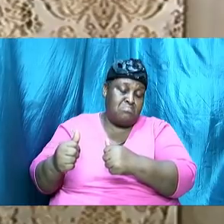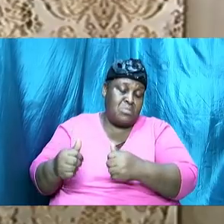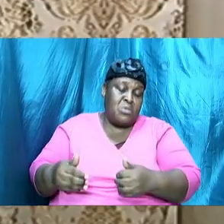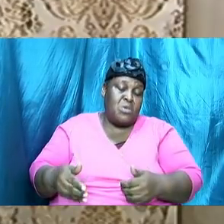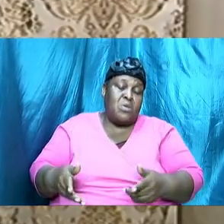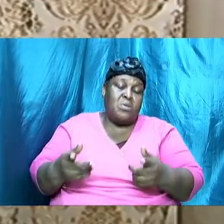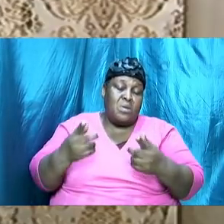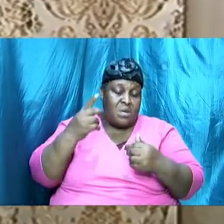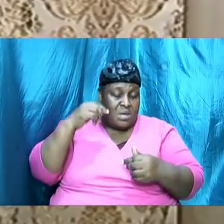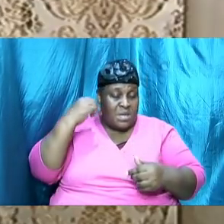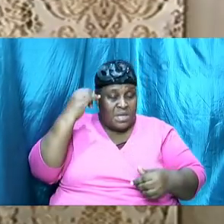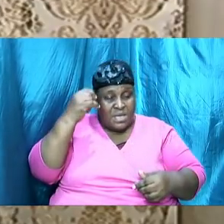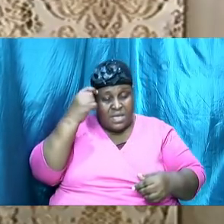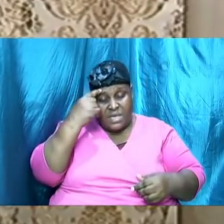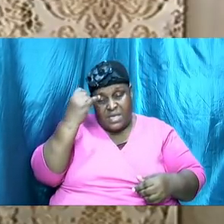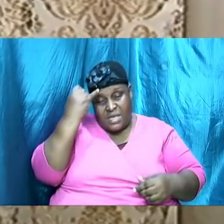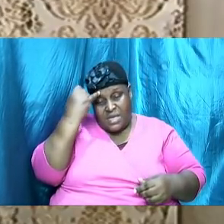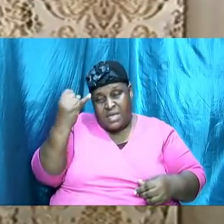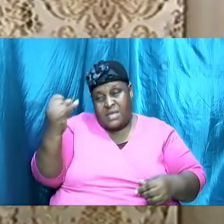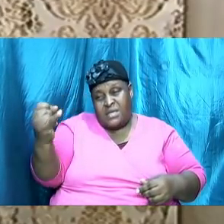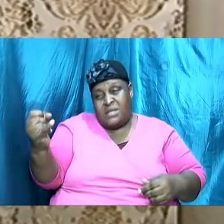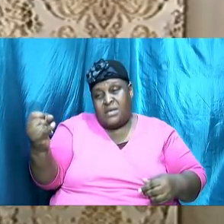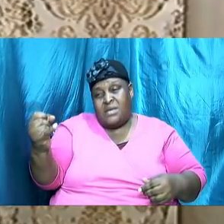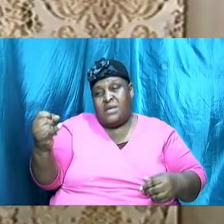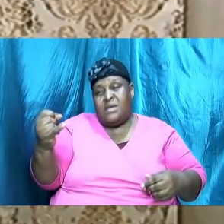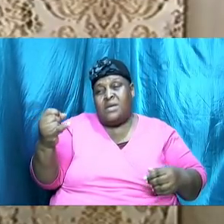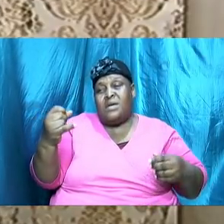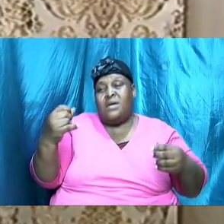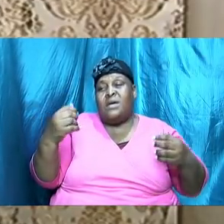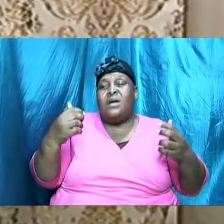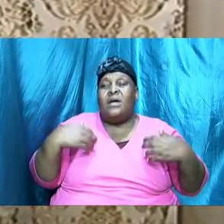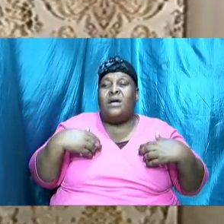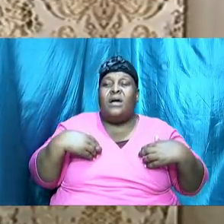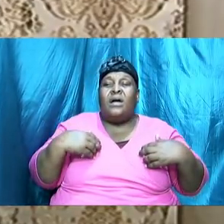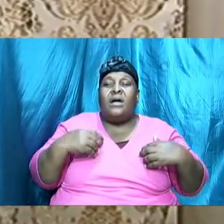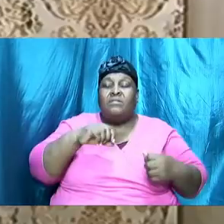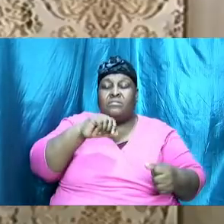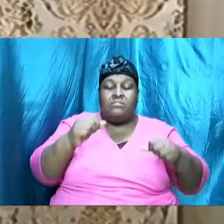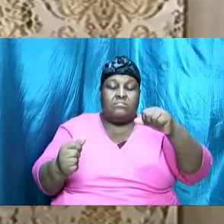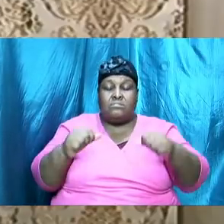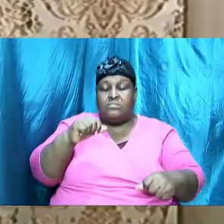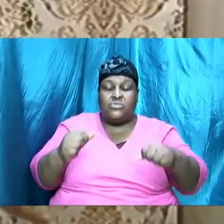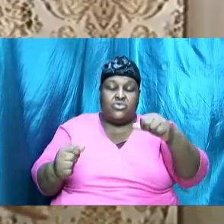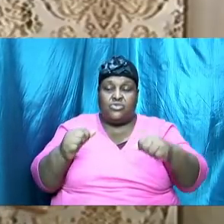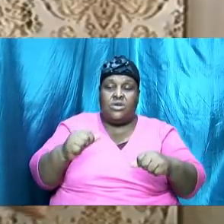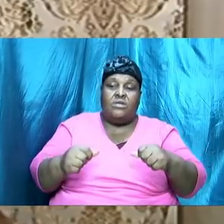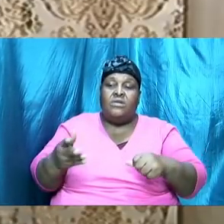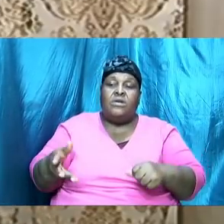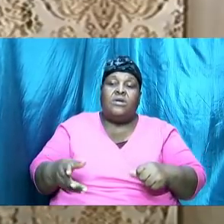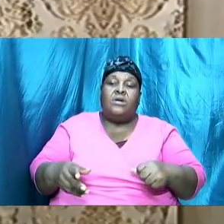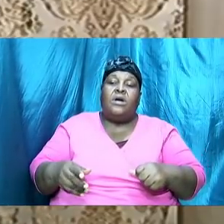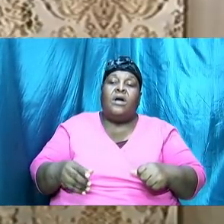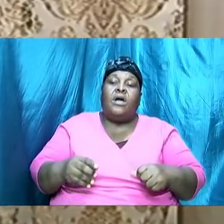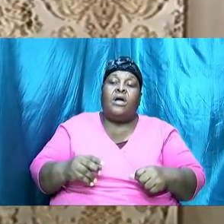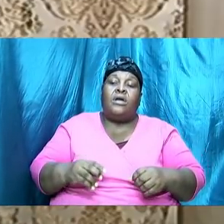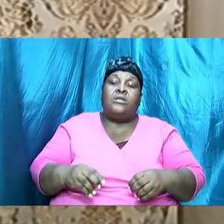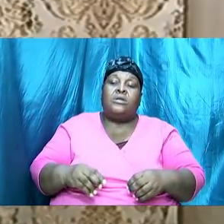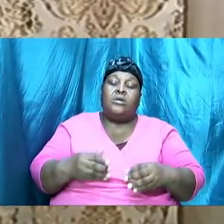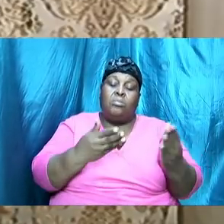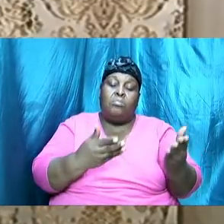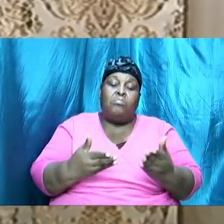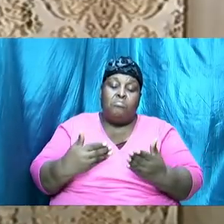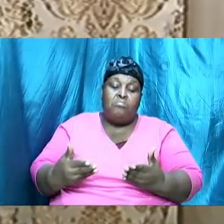with another idea that we could have a drive-by and you do drop your tithes and your offering,